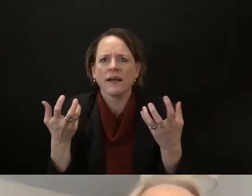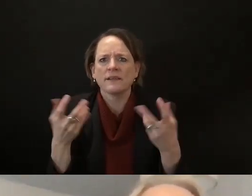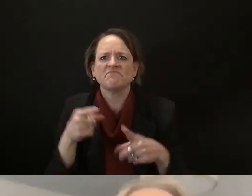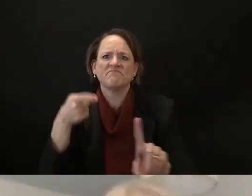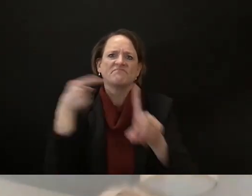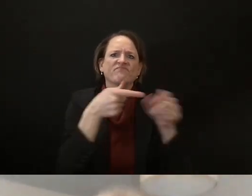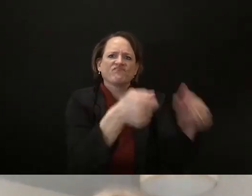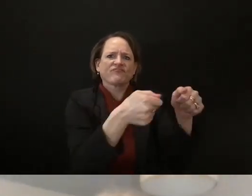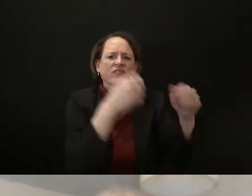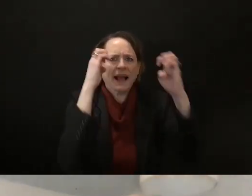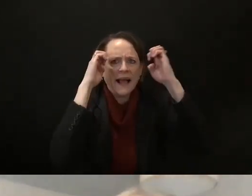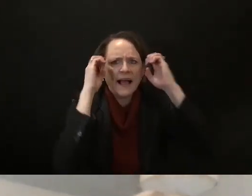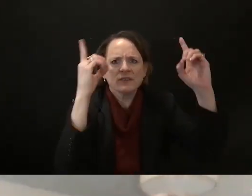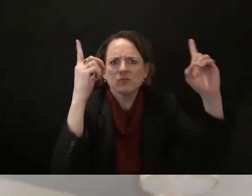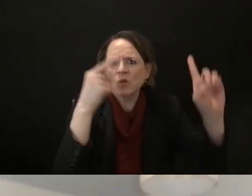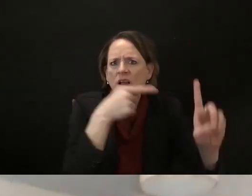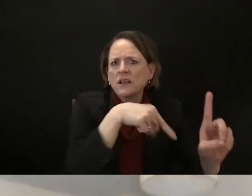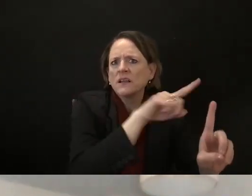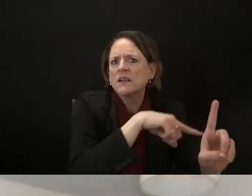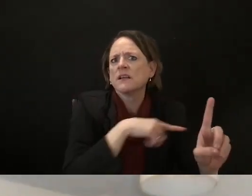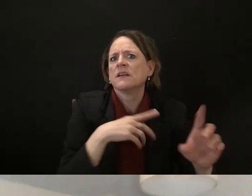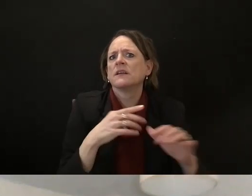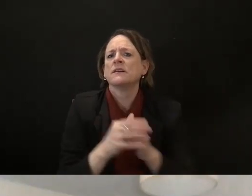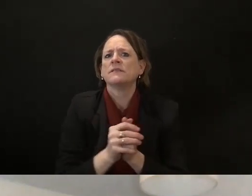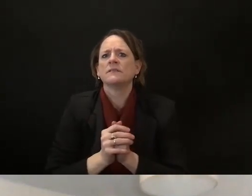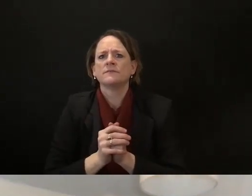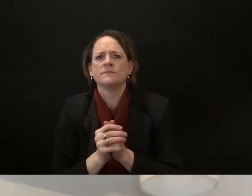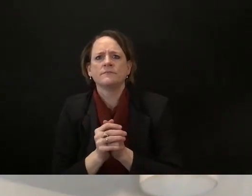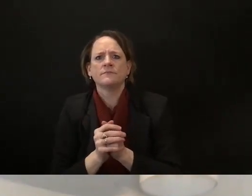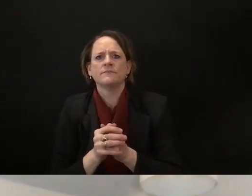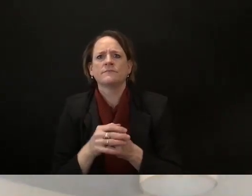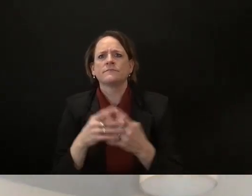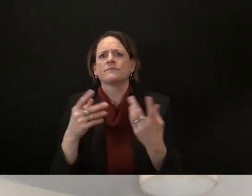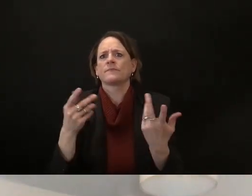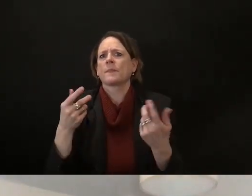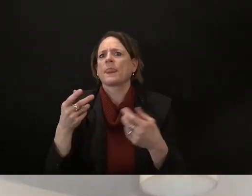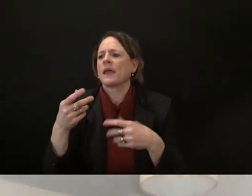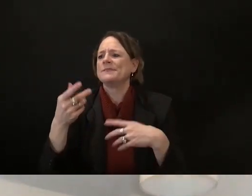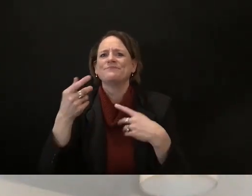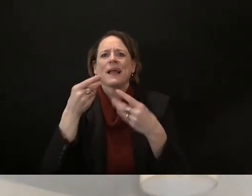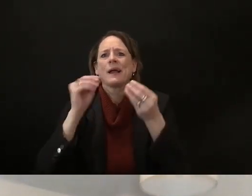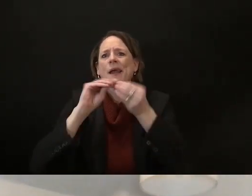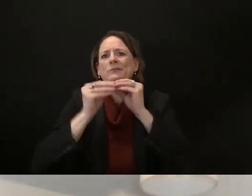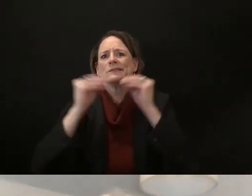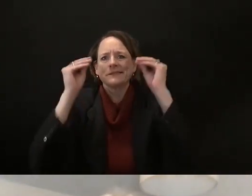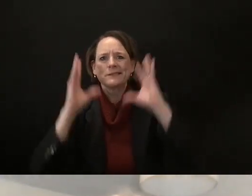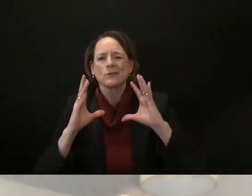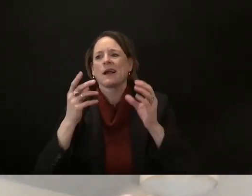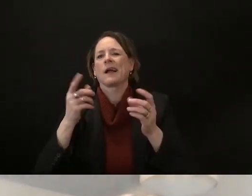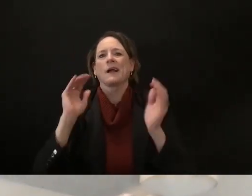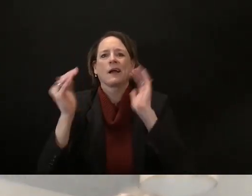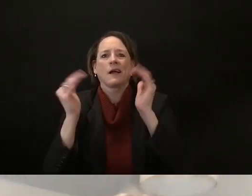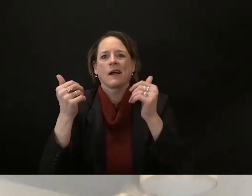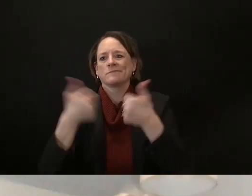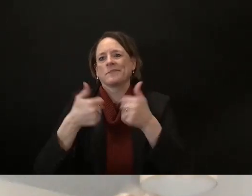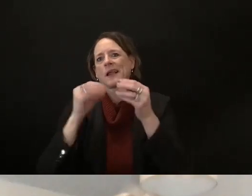when it comes to giving up to you know four billion dollars or so in corporate welfare and subsidies